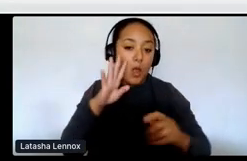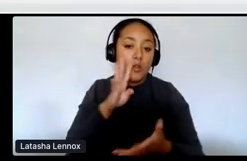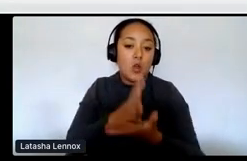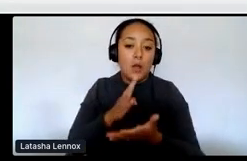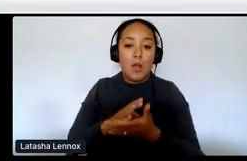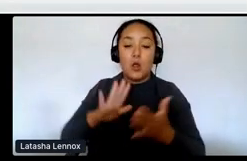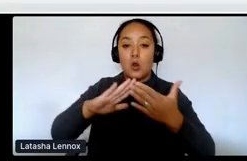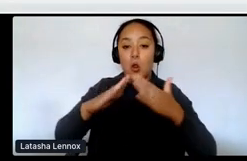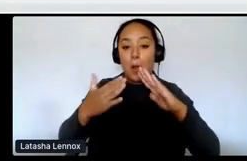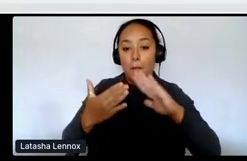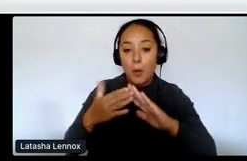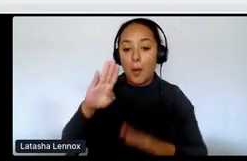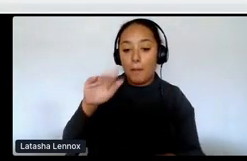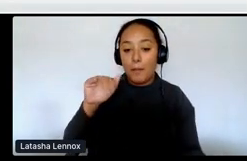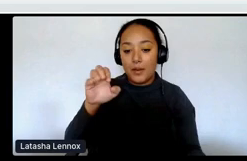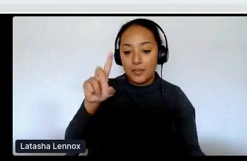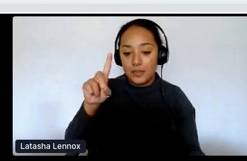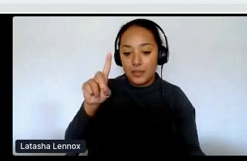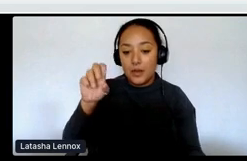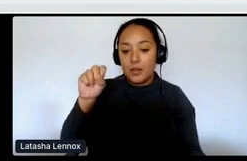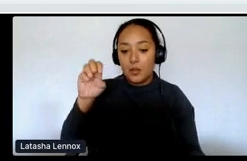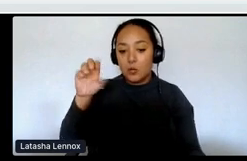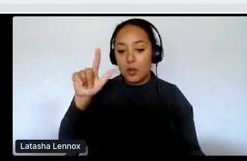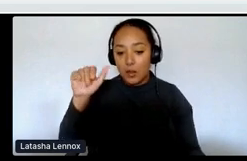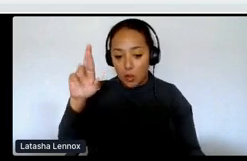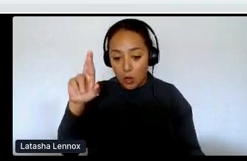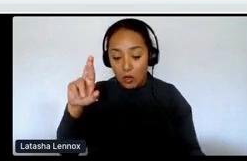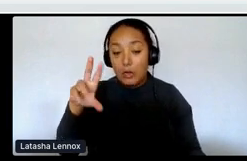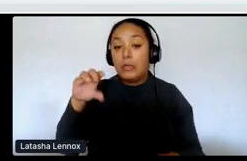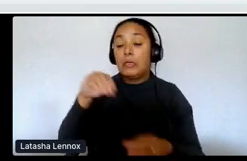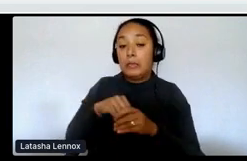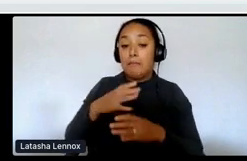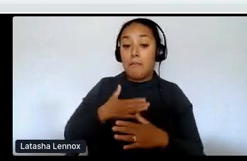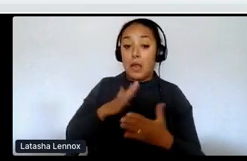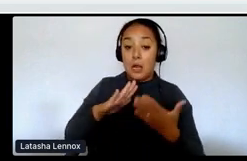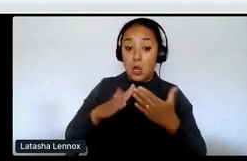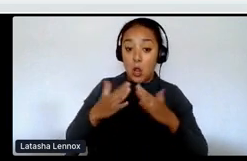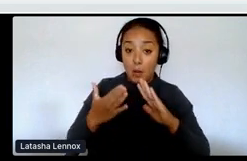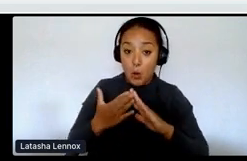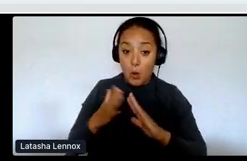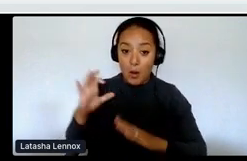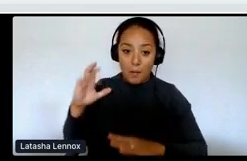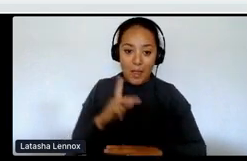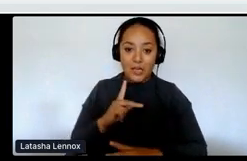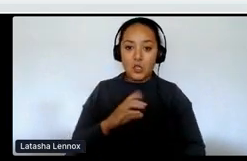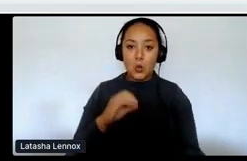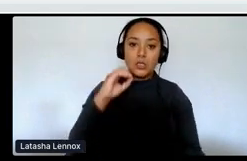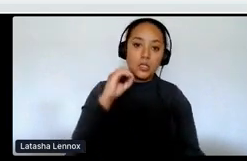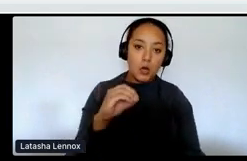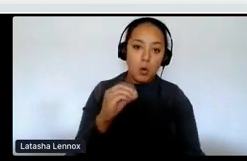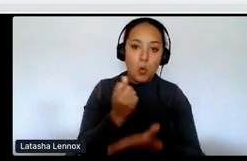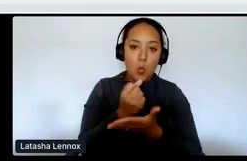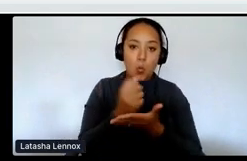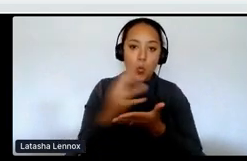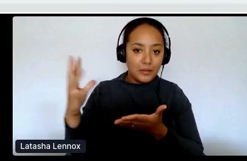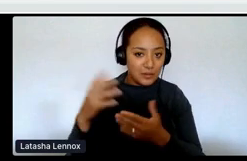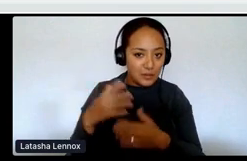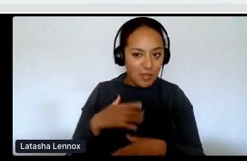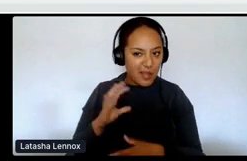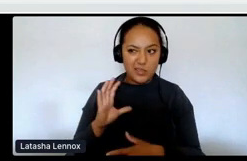that we've been implementing, um, in my community of returning to what, you know, was called zero waste communities, which our communities always have been.